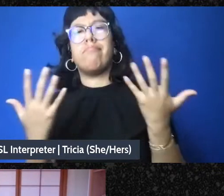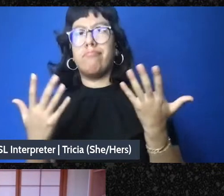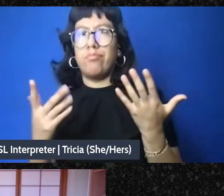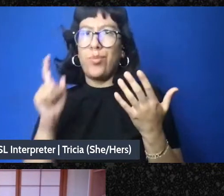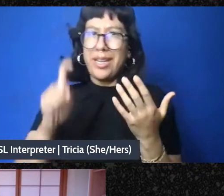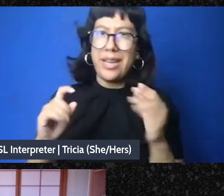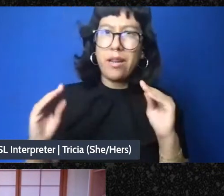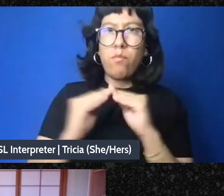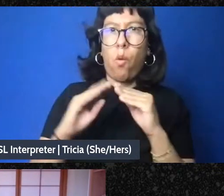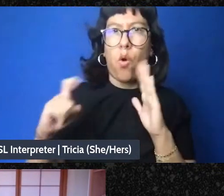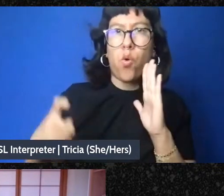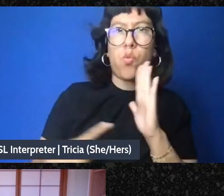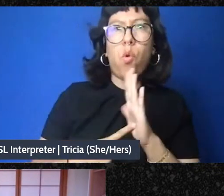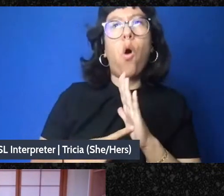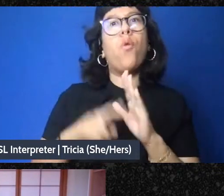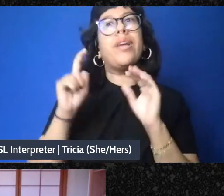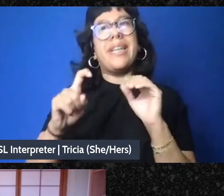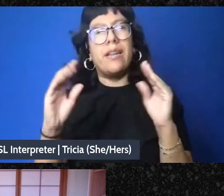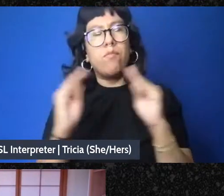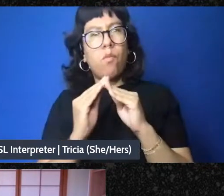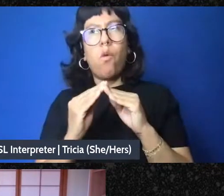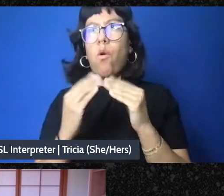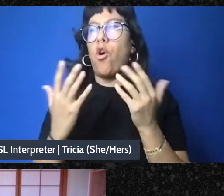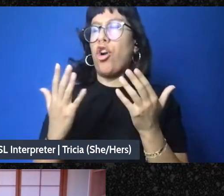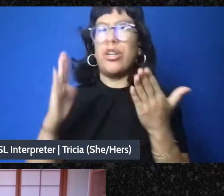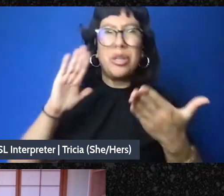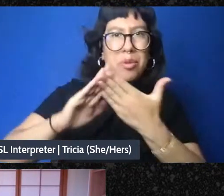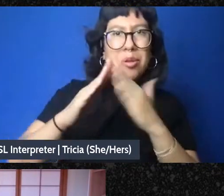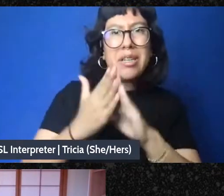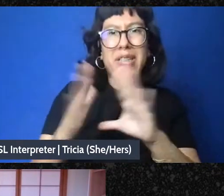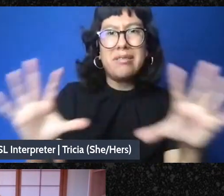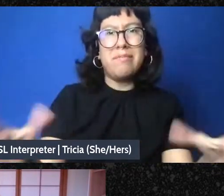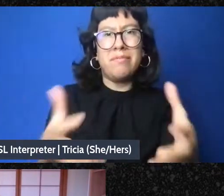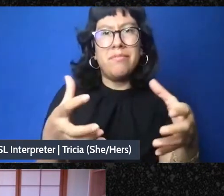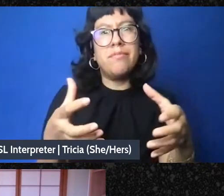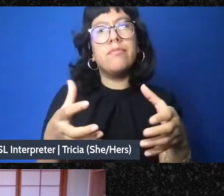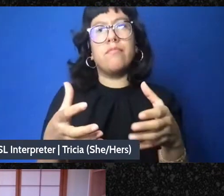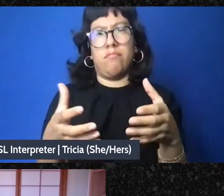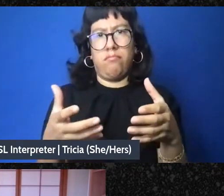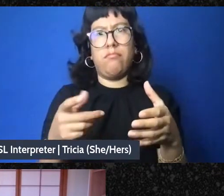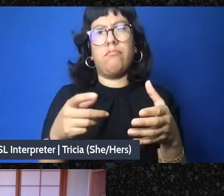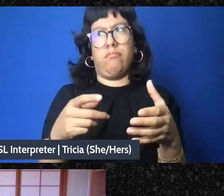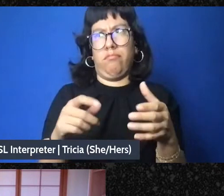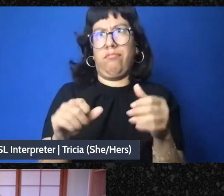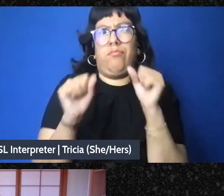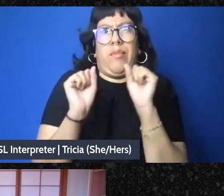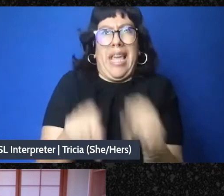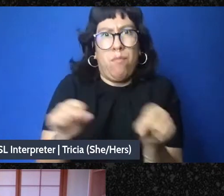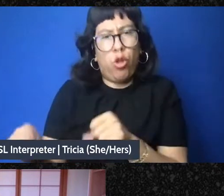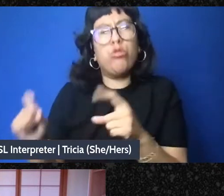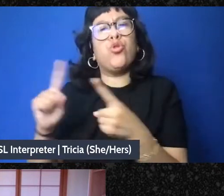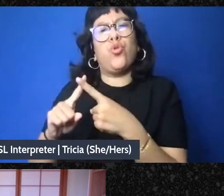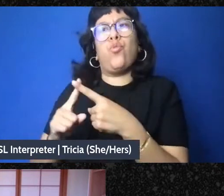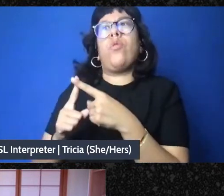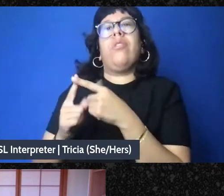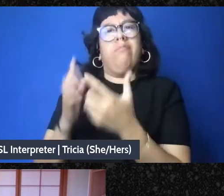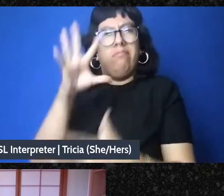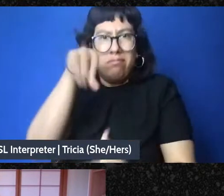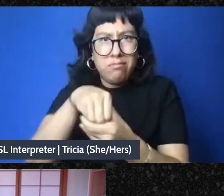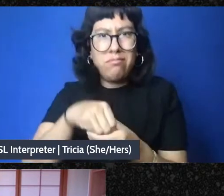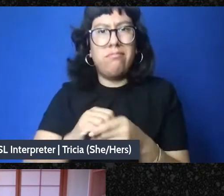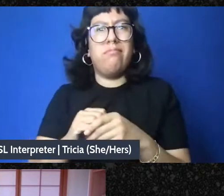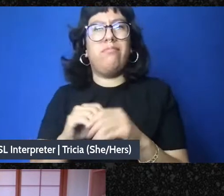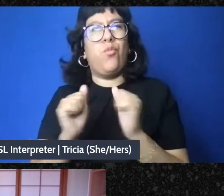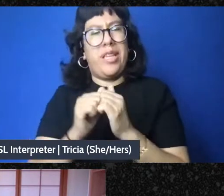more empowered, better resourced communities to be able to engage in mutual aid, right?